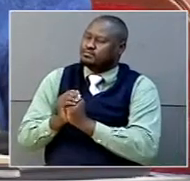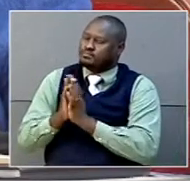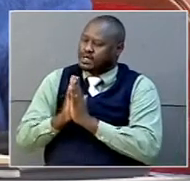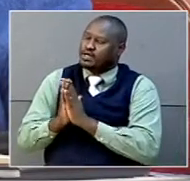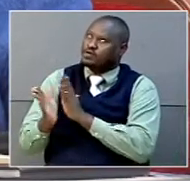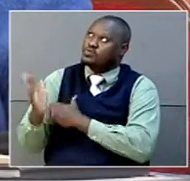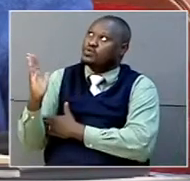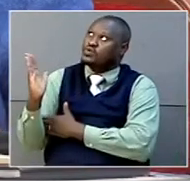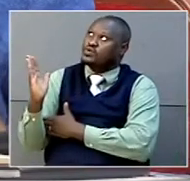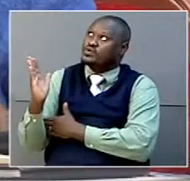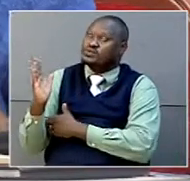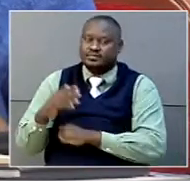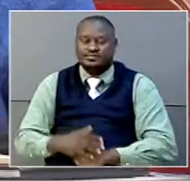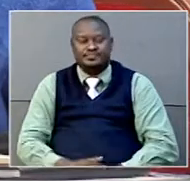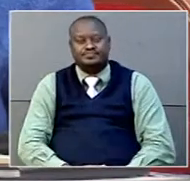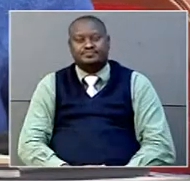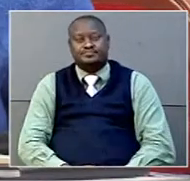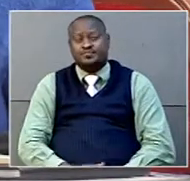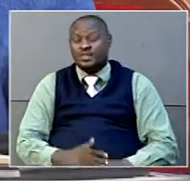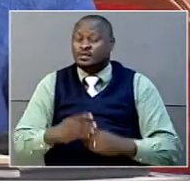enforcer always is God.